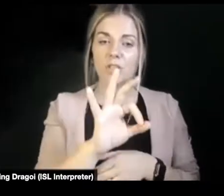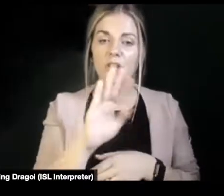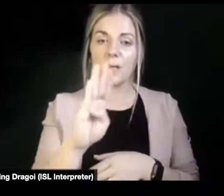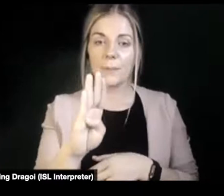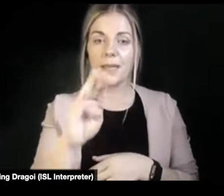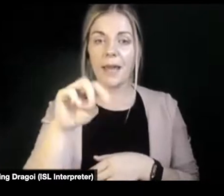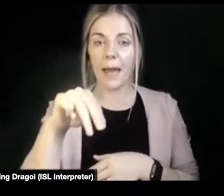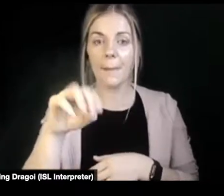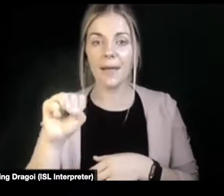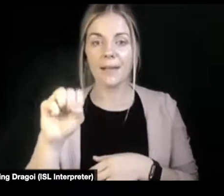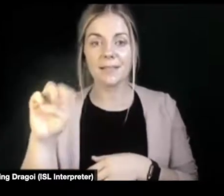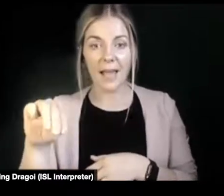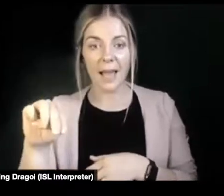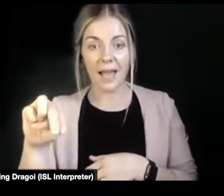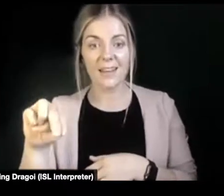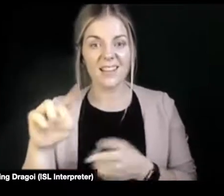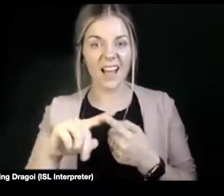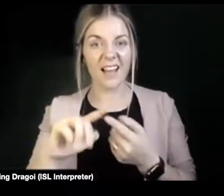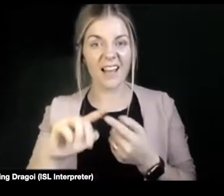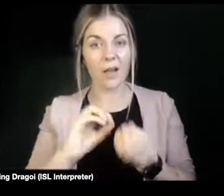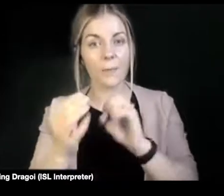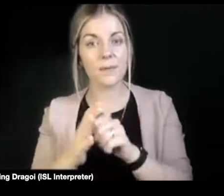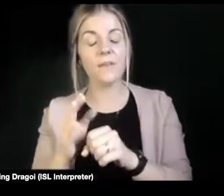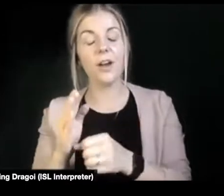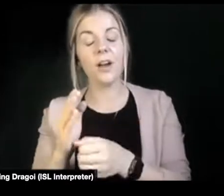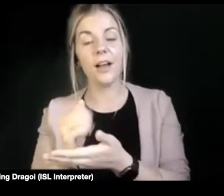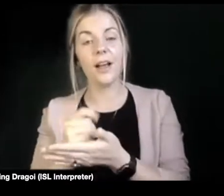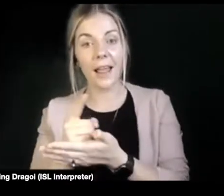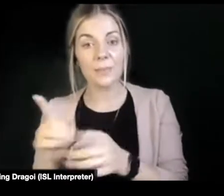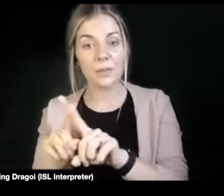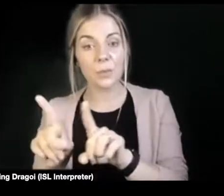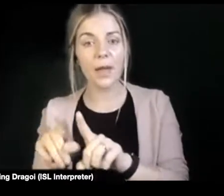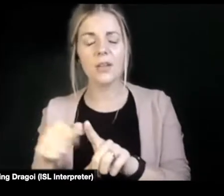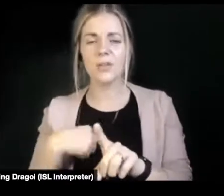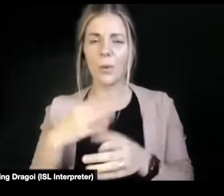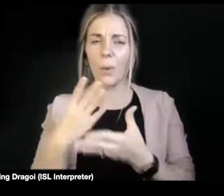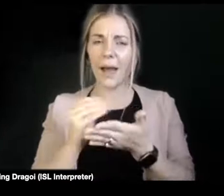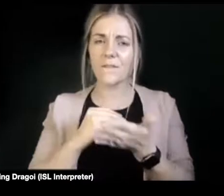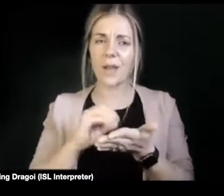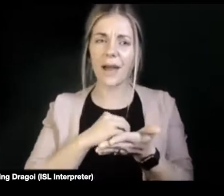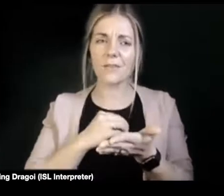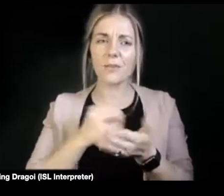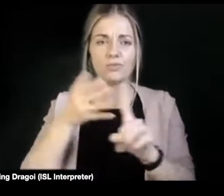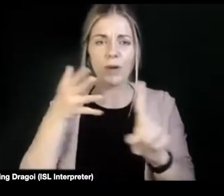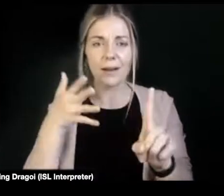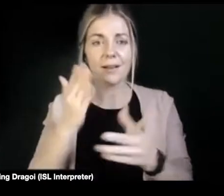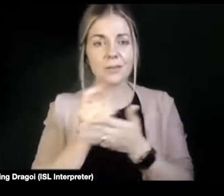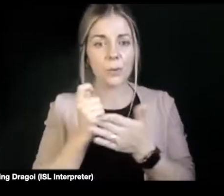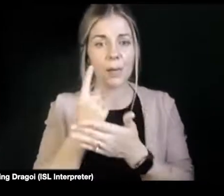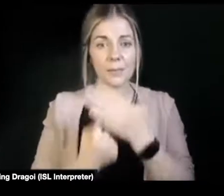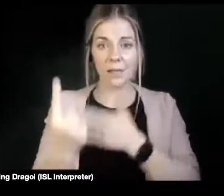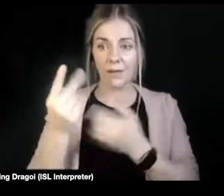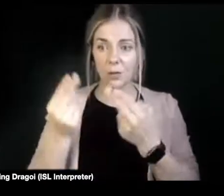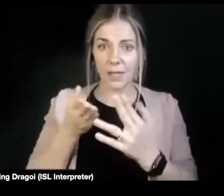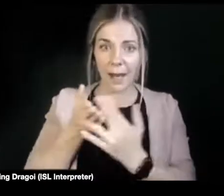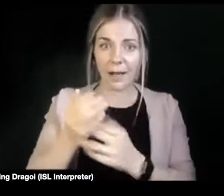-M and vice versa. These are used just to recognize that sometimes the individual needing access to services do so